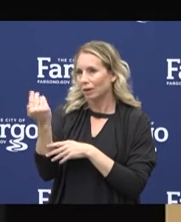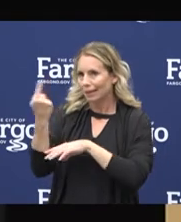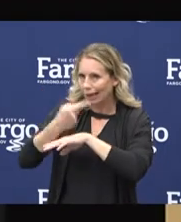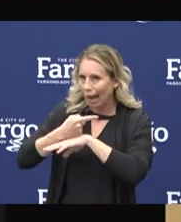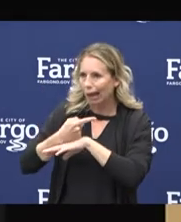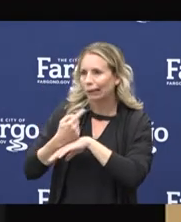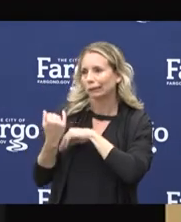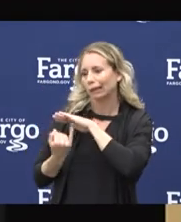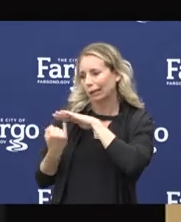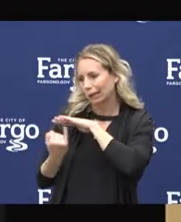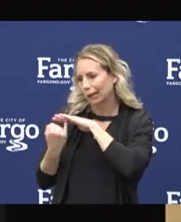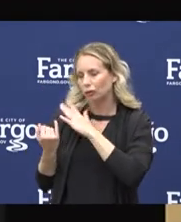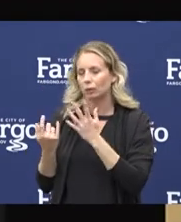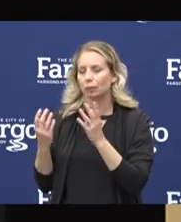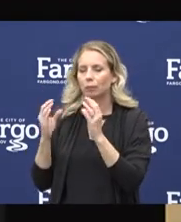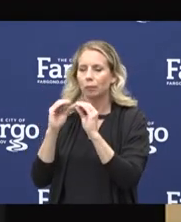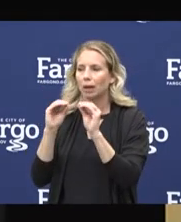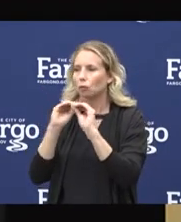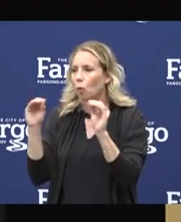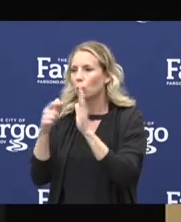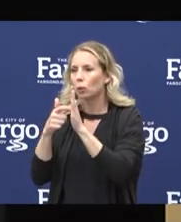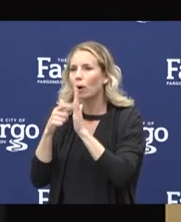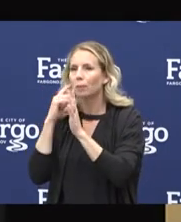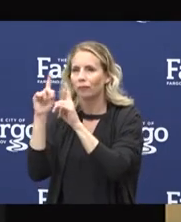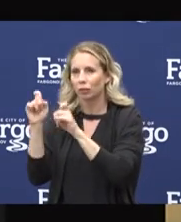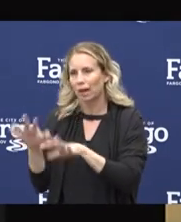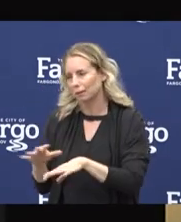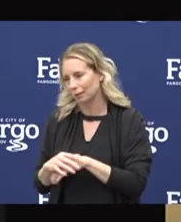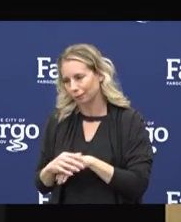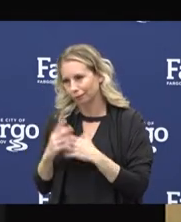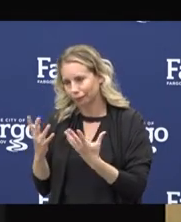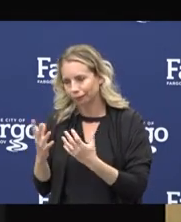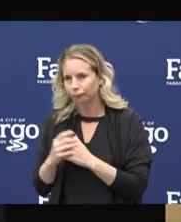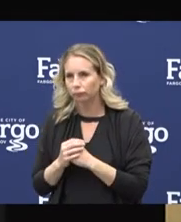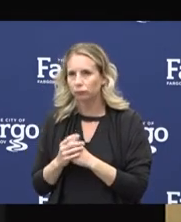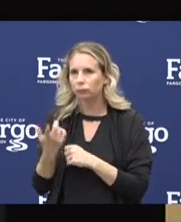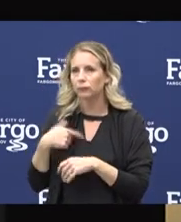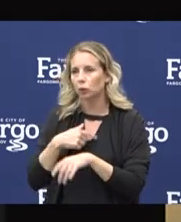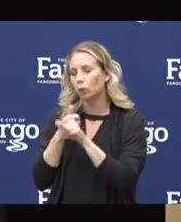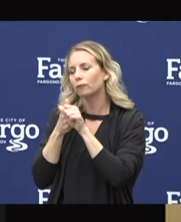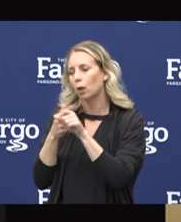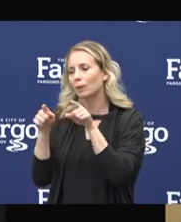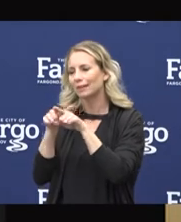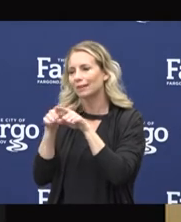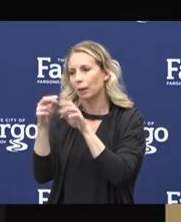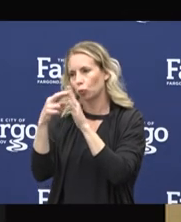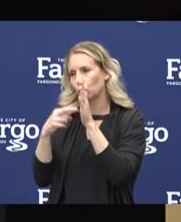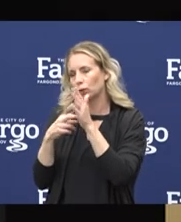So, there's no requirement for the testing. So, we are following that same guideline.